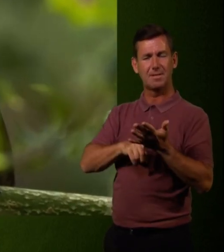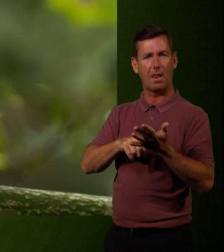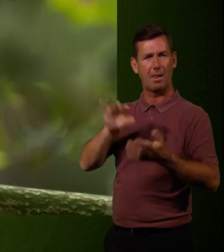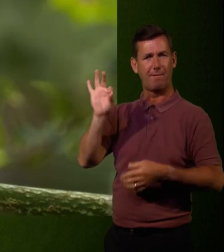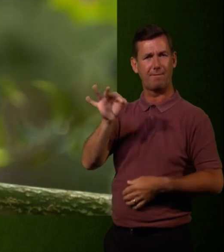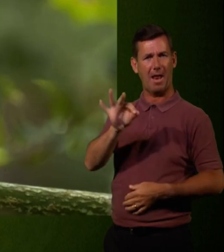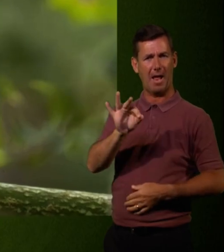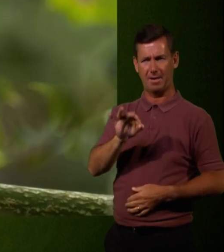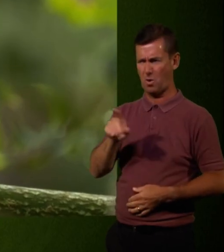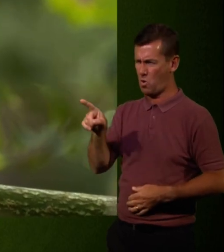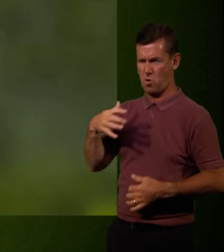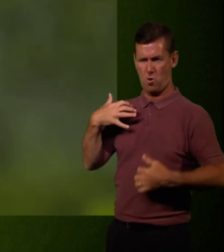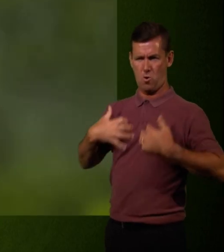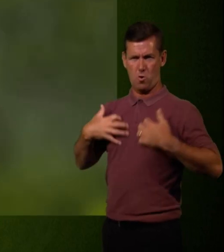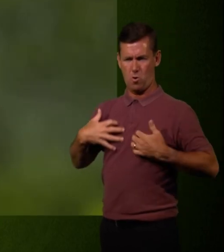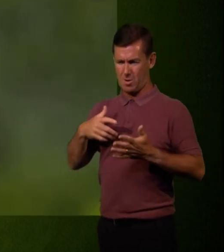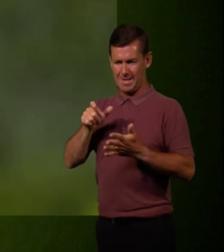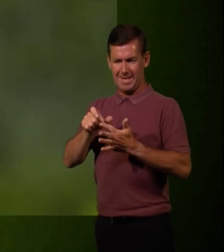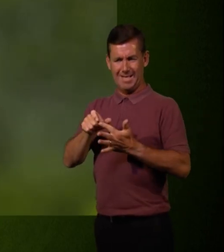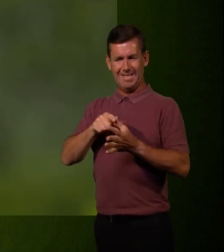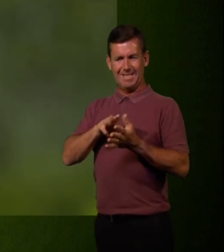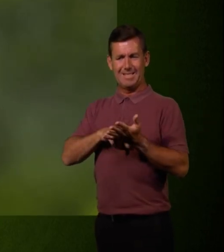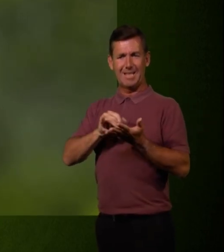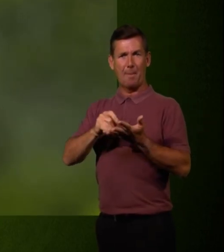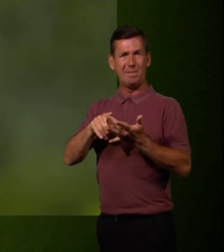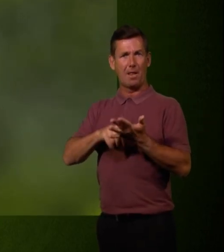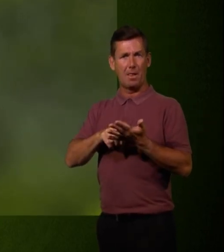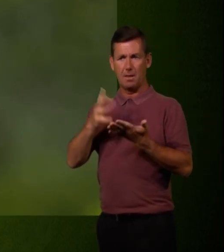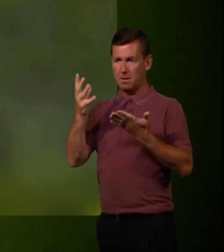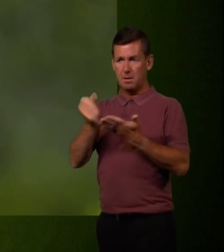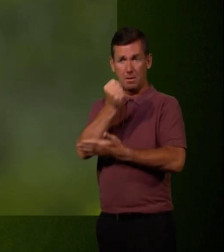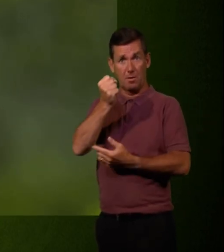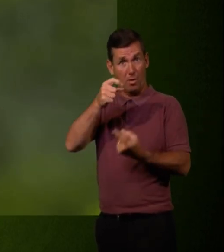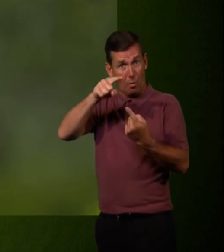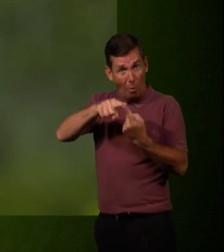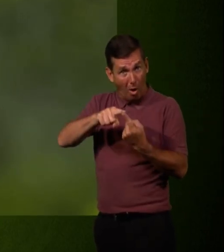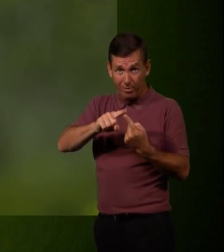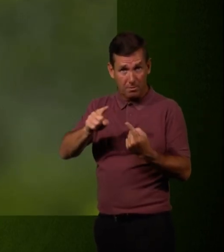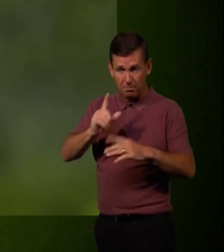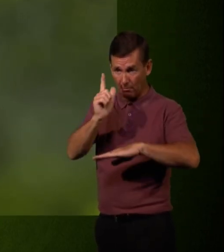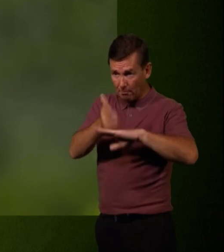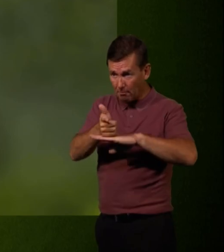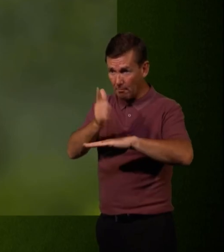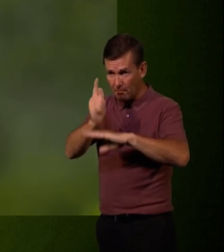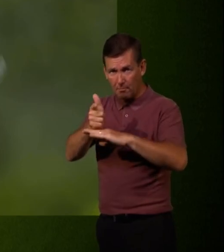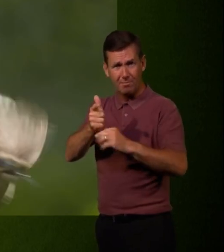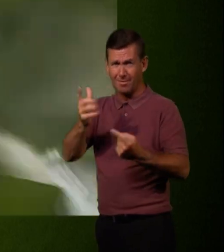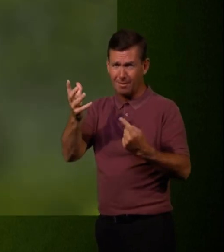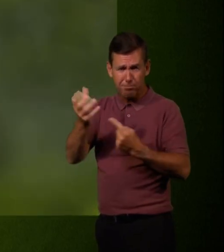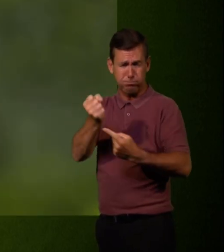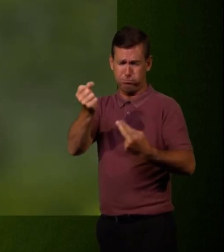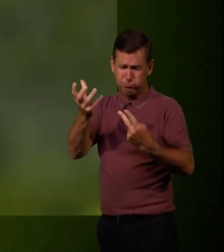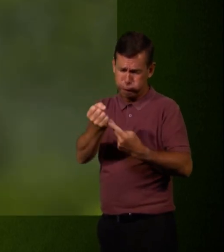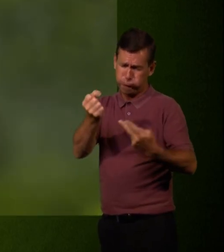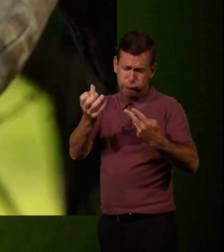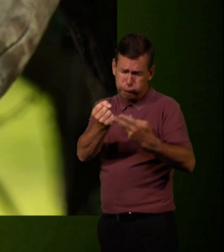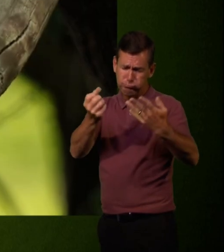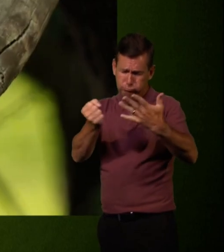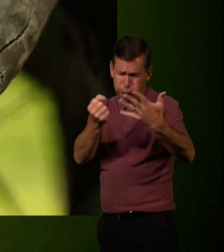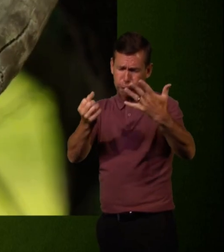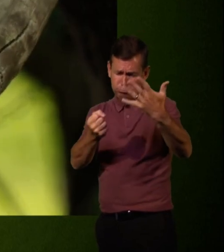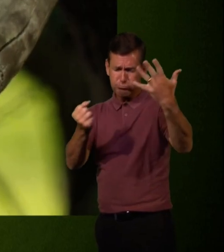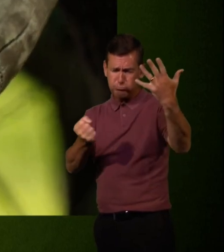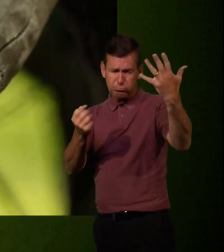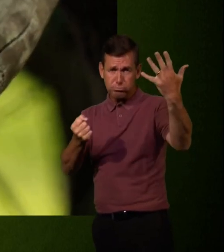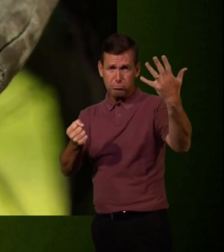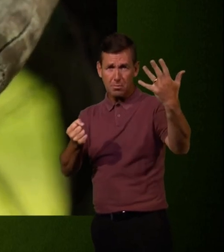damsel huntress. Now we didn't see her just catch one of these. We saw her catching these time and time again. Now bear